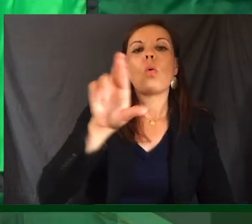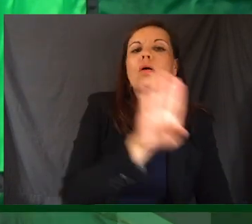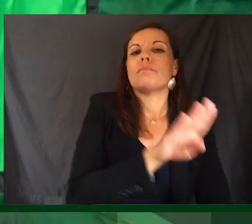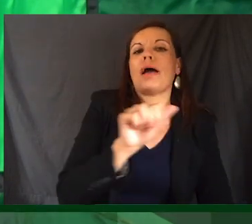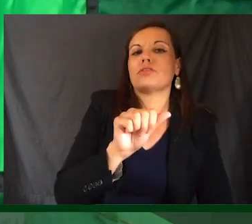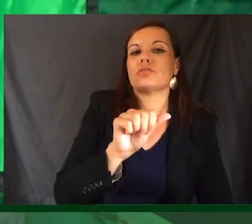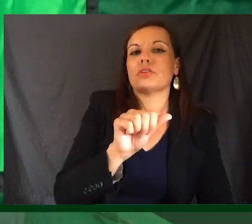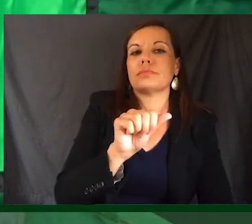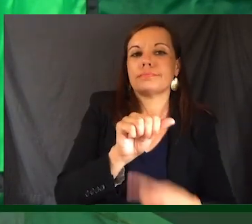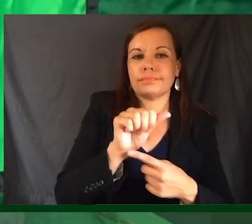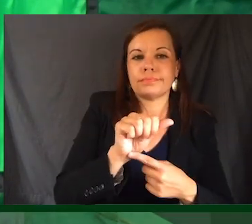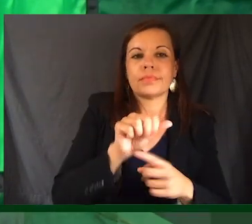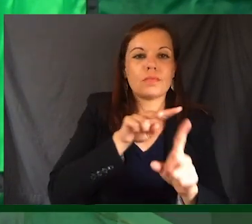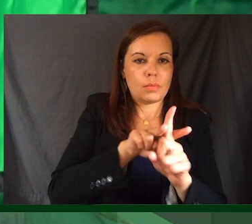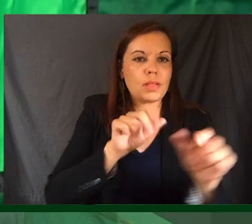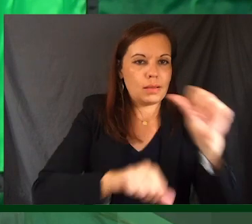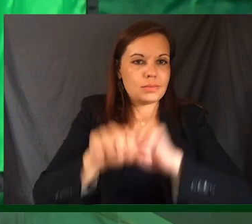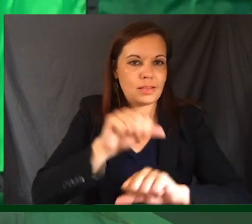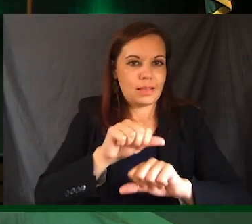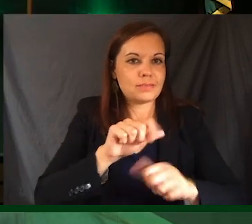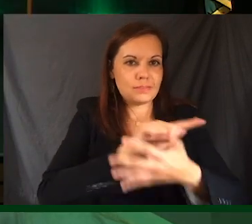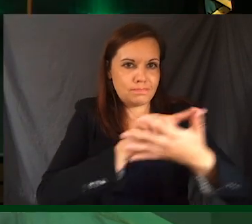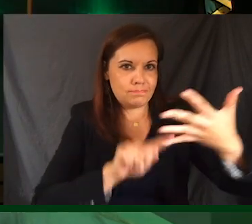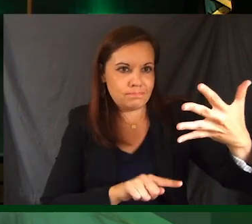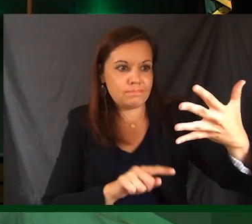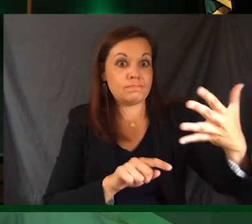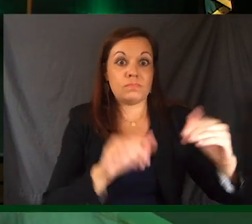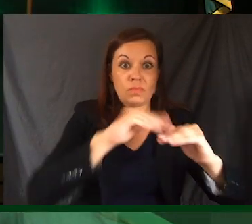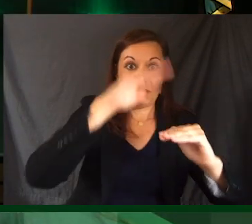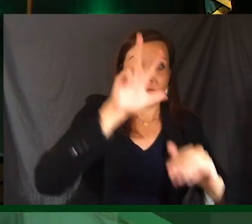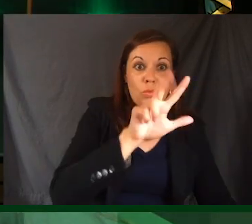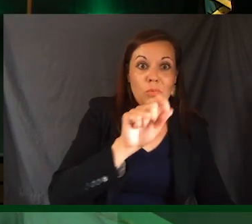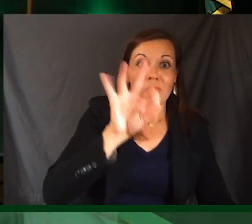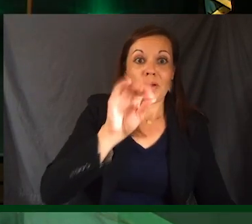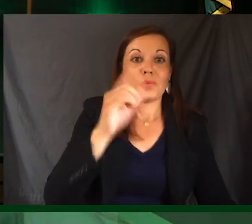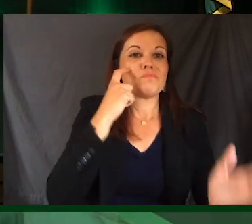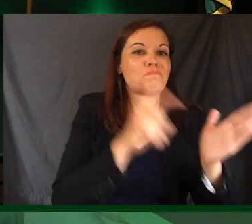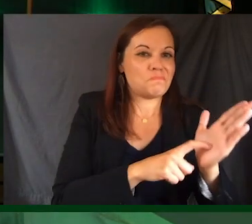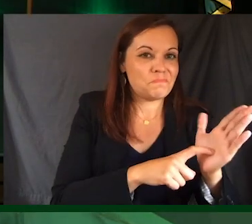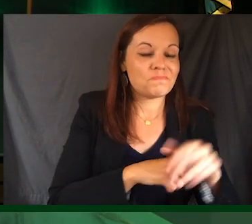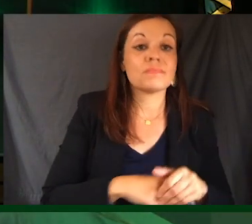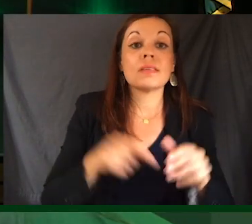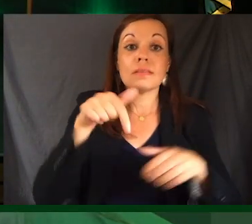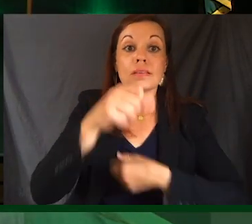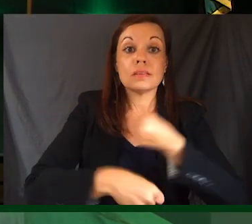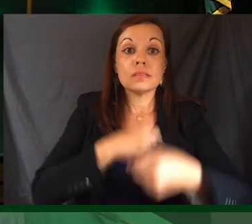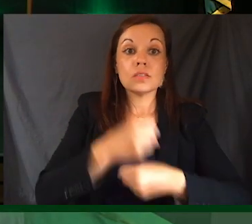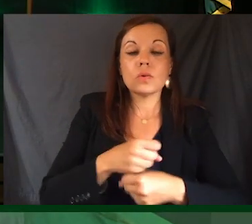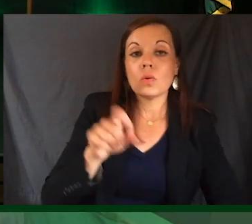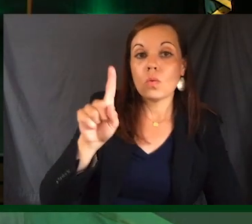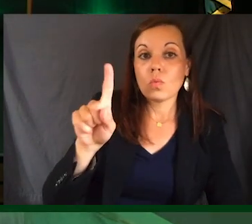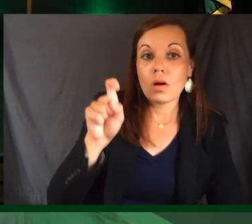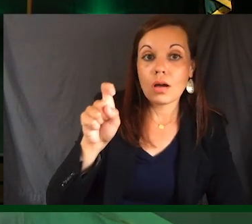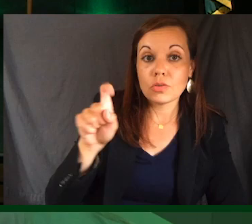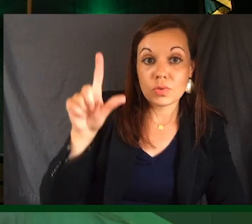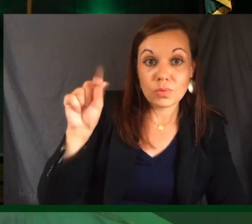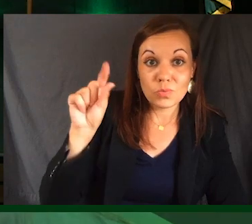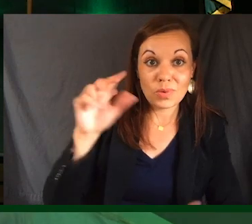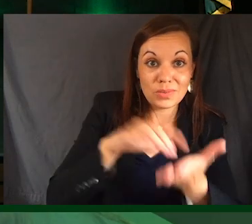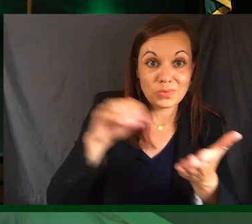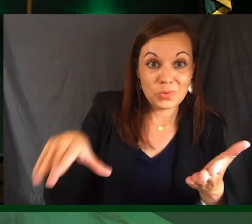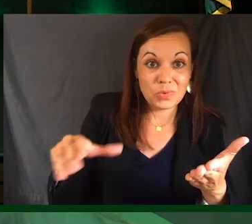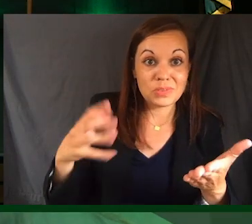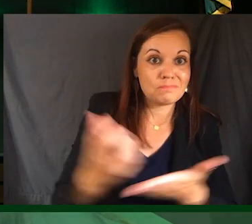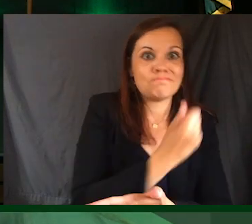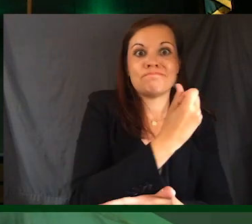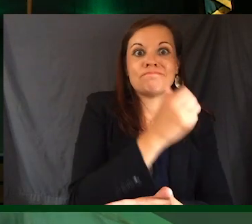of applied science degree at Green River. This year, 120 Green River College students earned